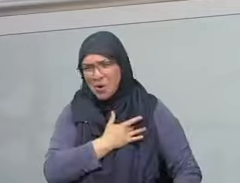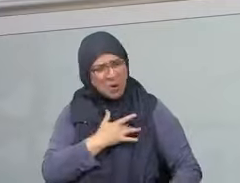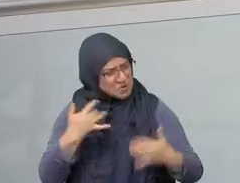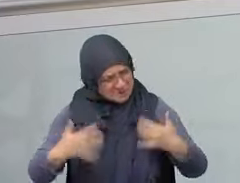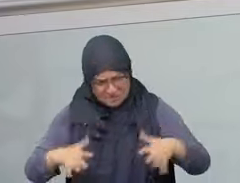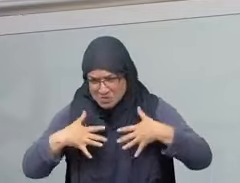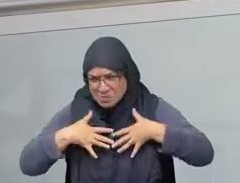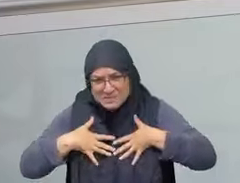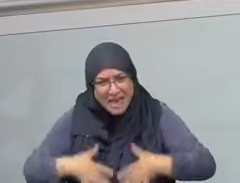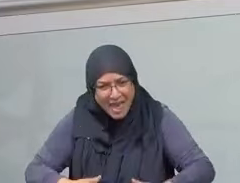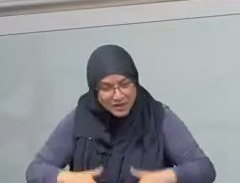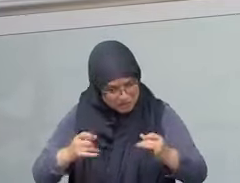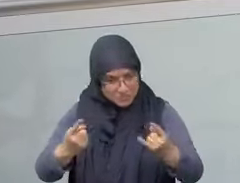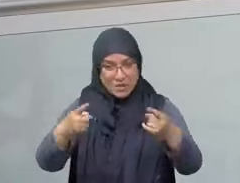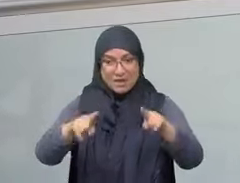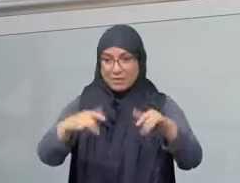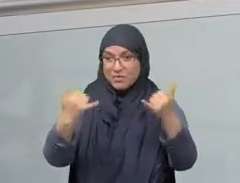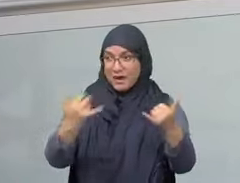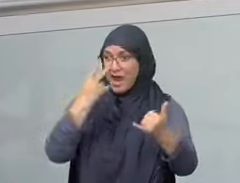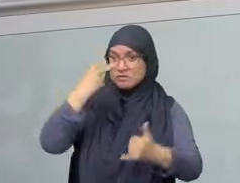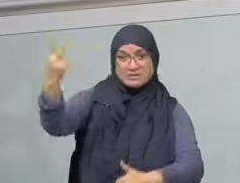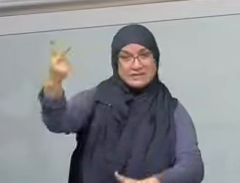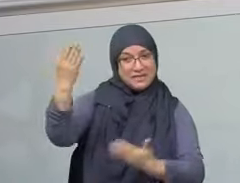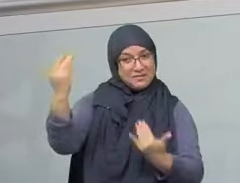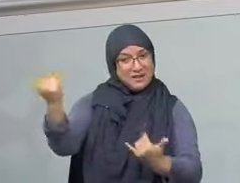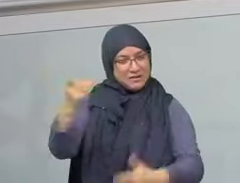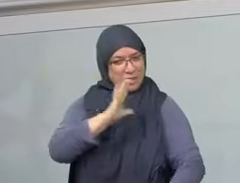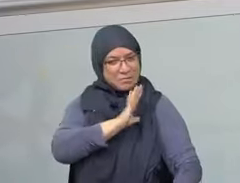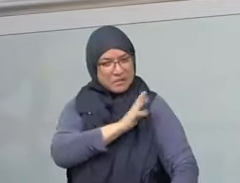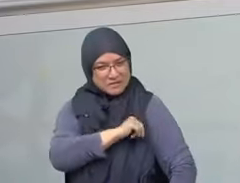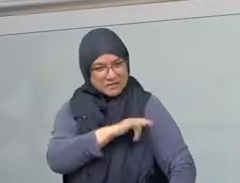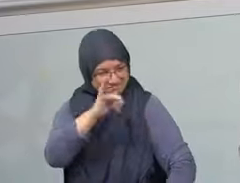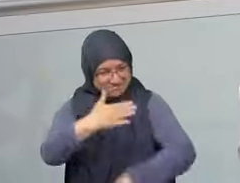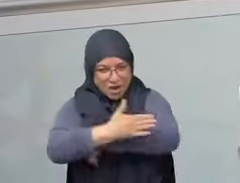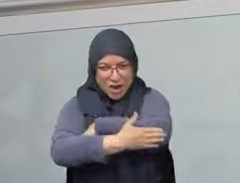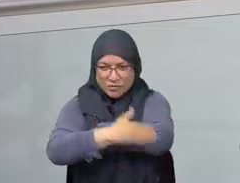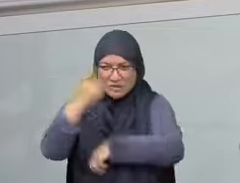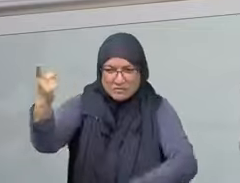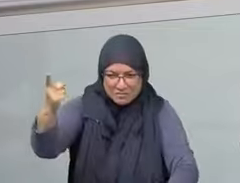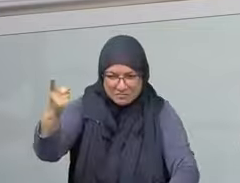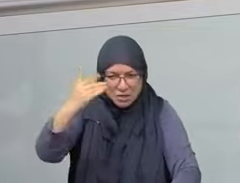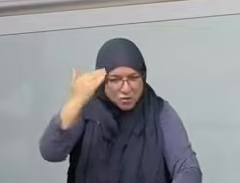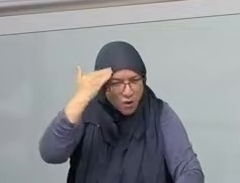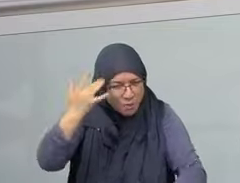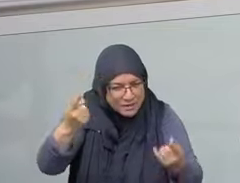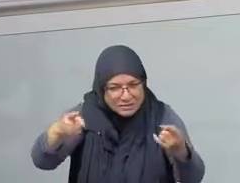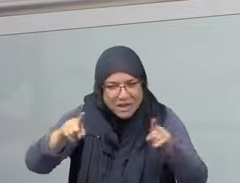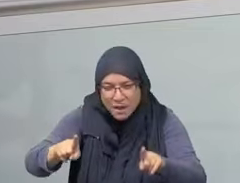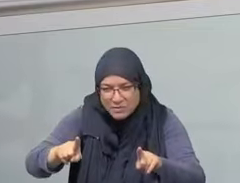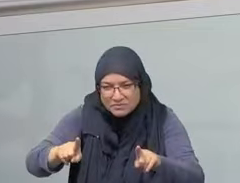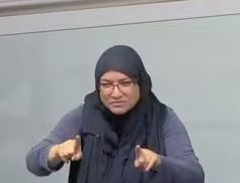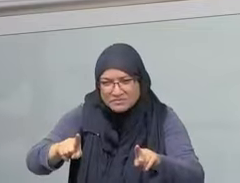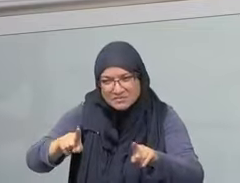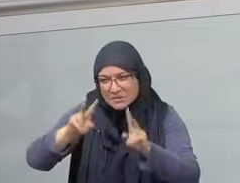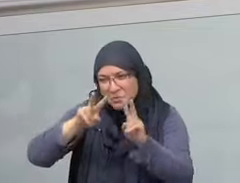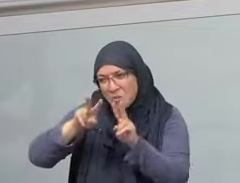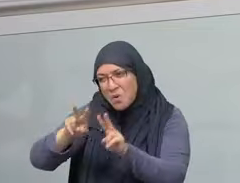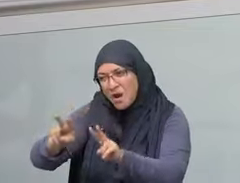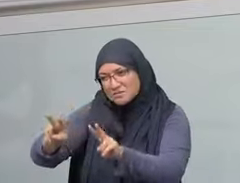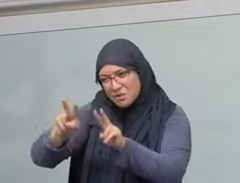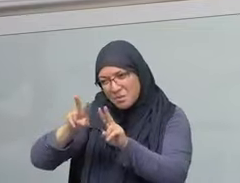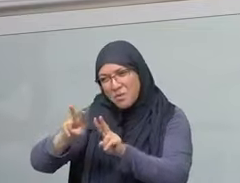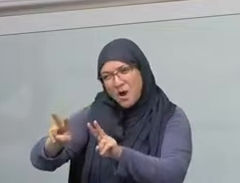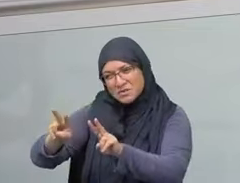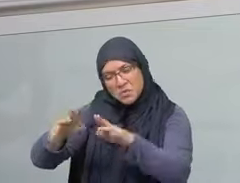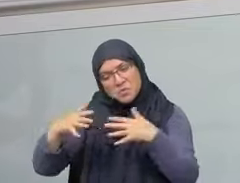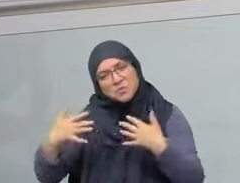what? It's unfortunate. We pray for the best for them, but we have to move on. We have to just stop watching. We have to stop monitoring. The protests light